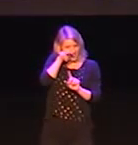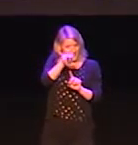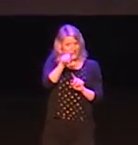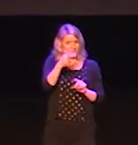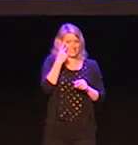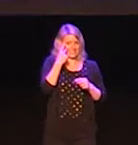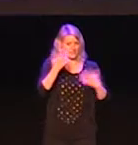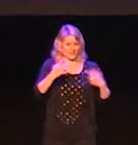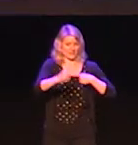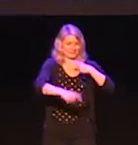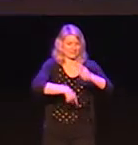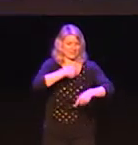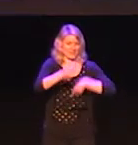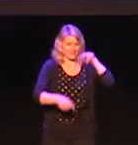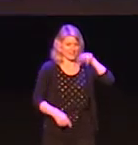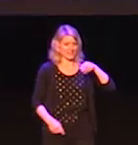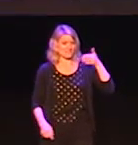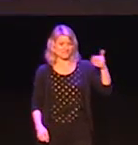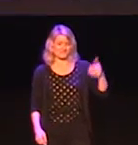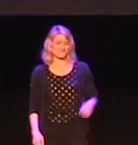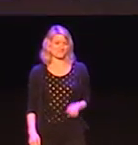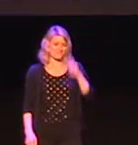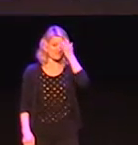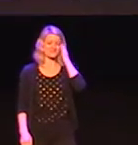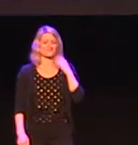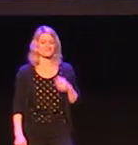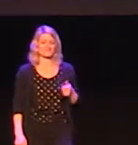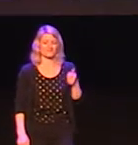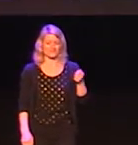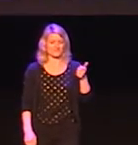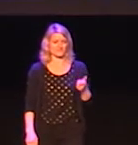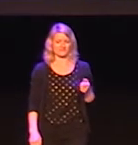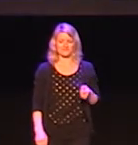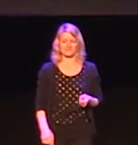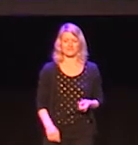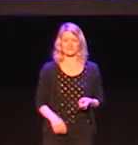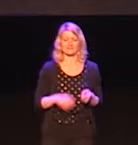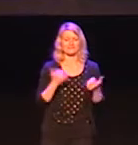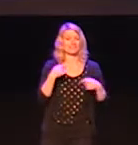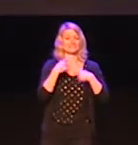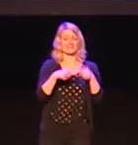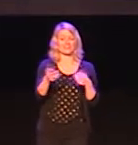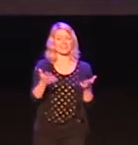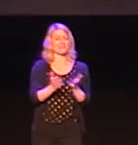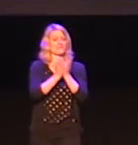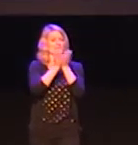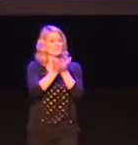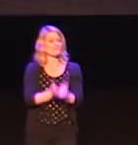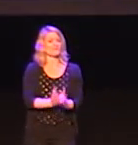And that is the perspective that makes me really excited, that you can use this technology to see what it's like if you were the signer.